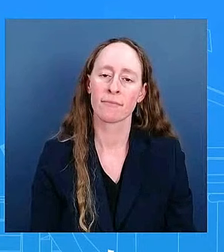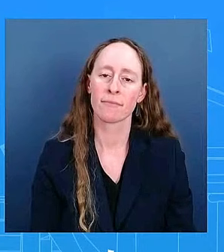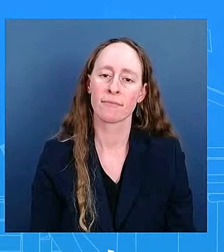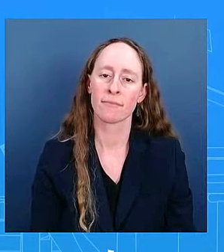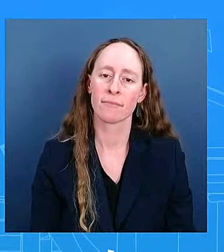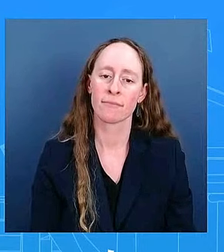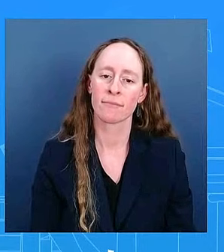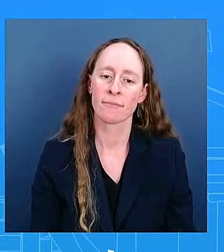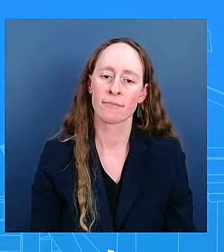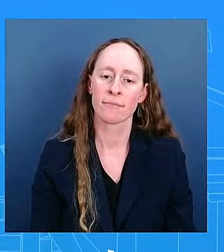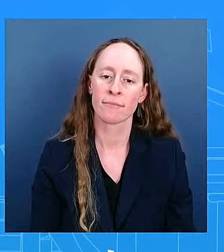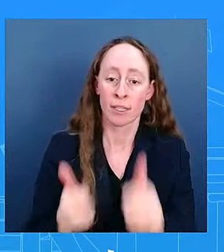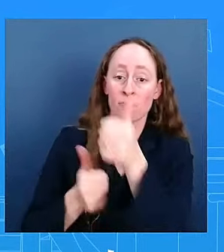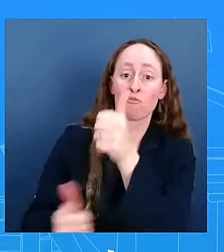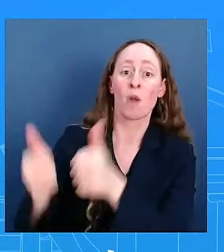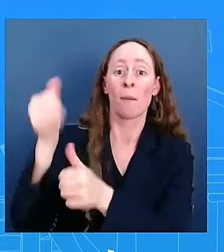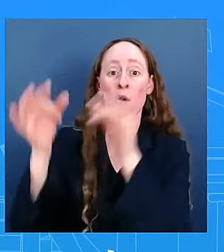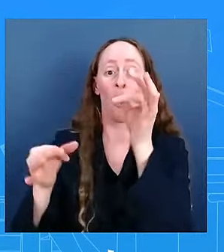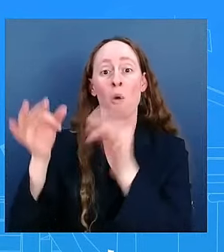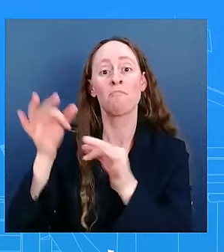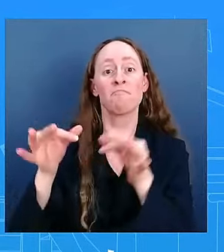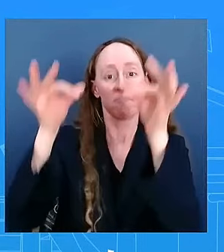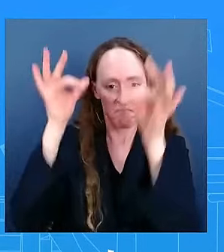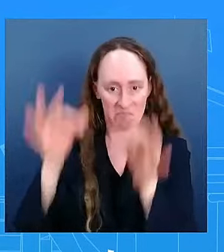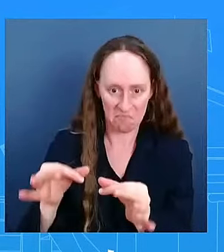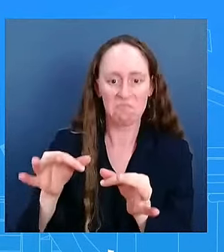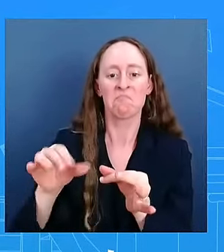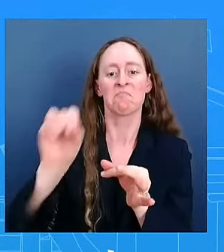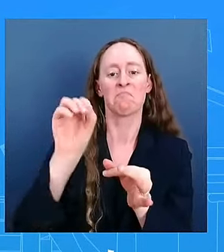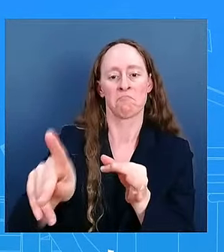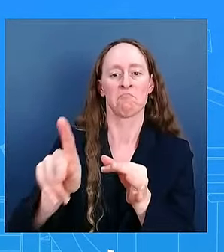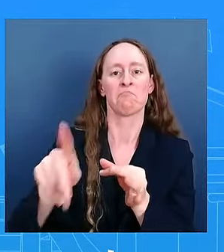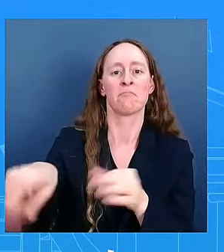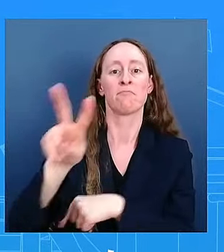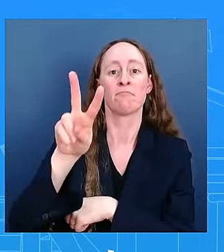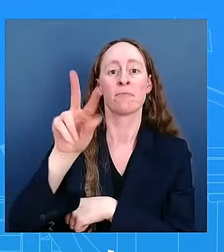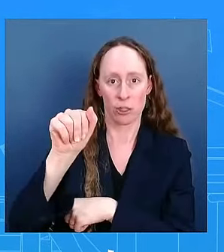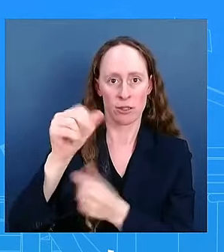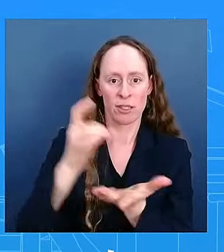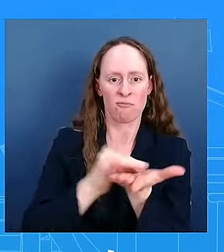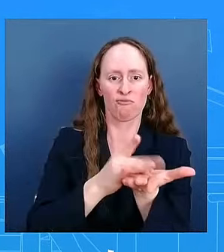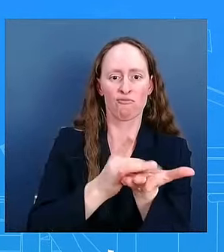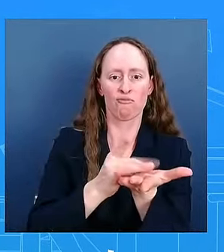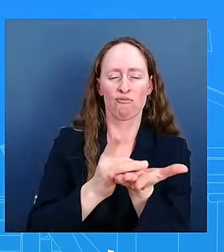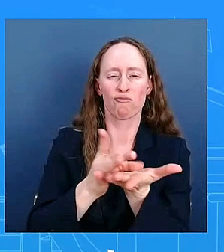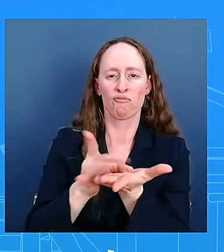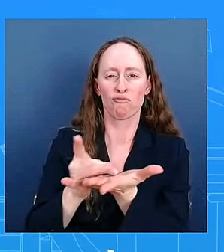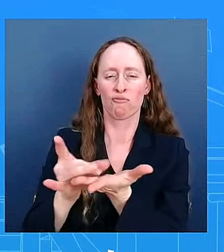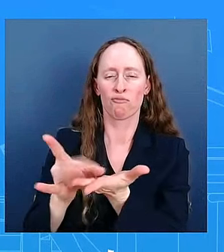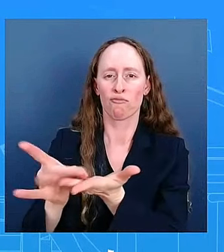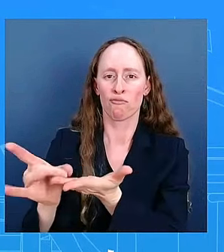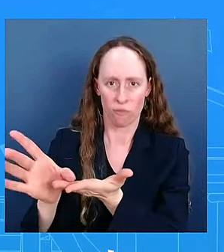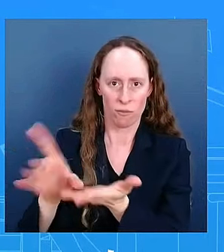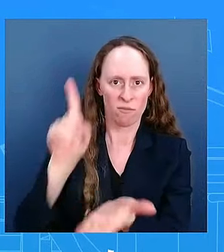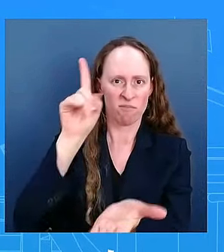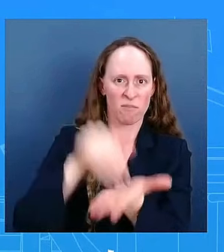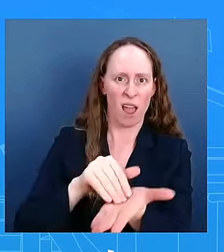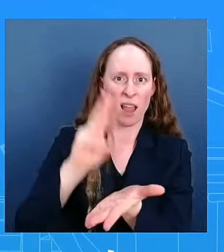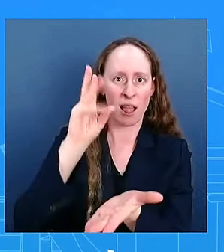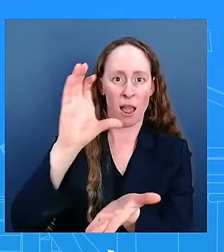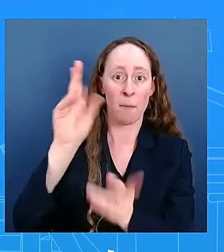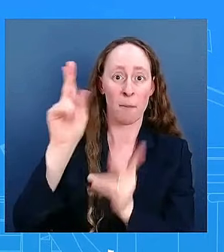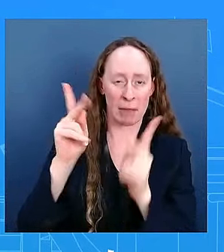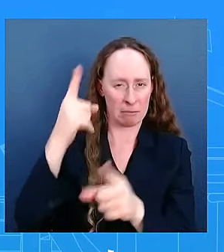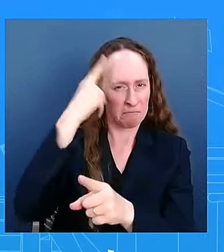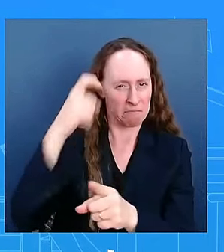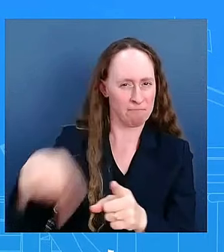voters from the registration rolls, suspected of being non-citizens. Critics argue that the ruling violates